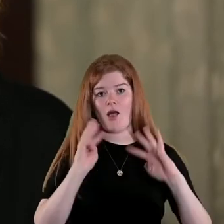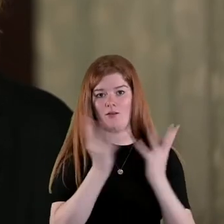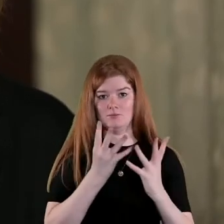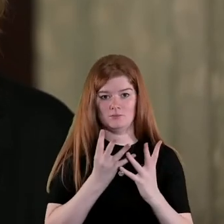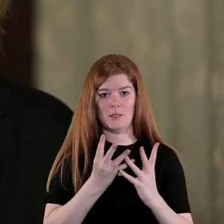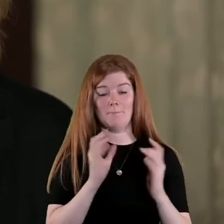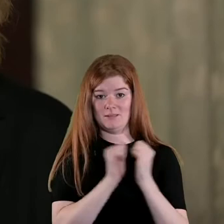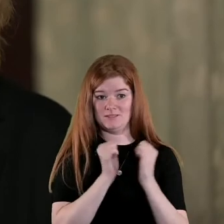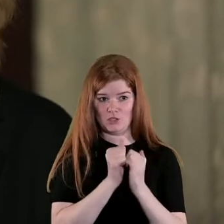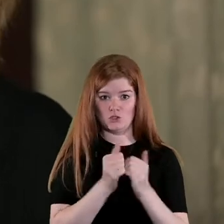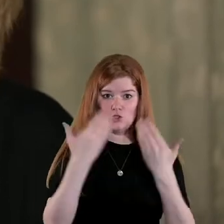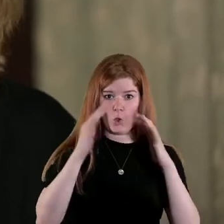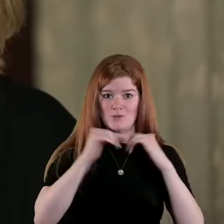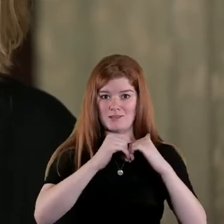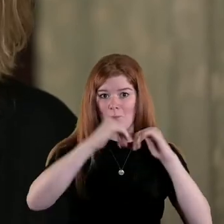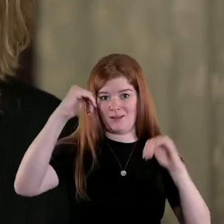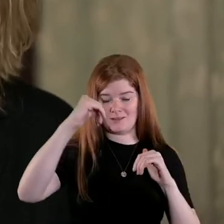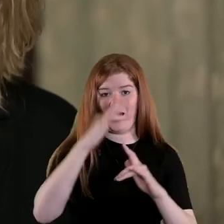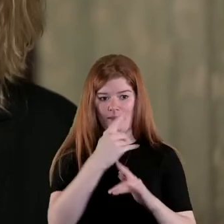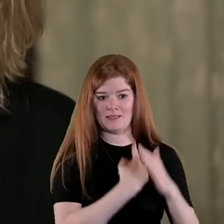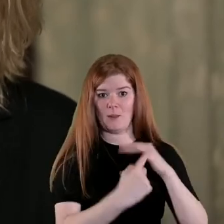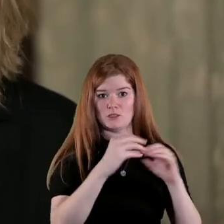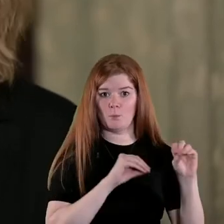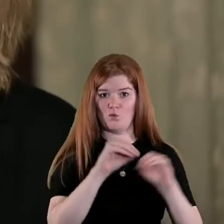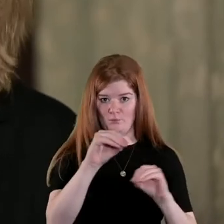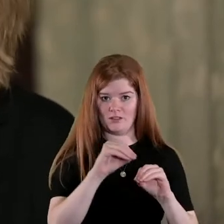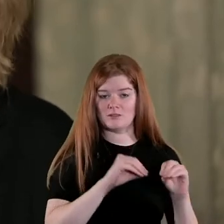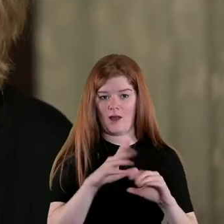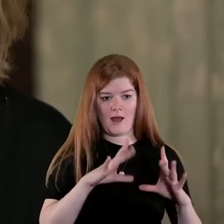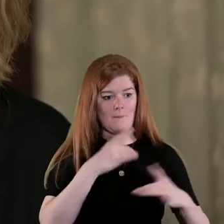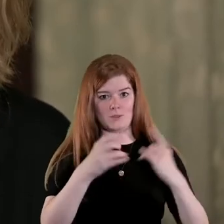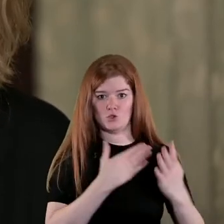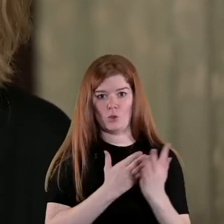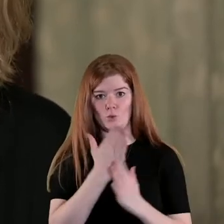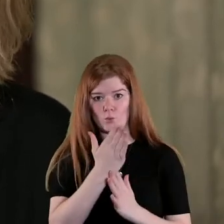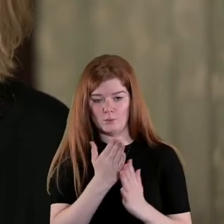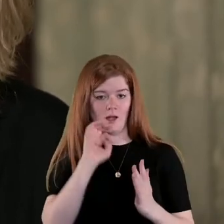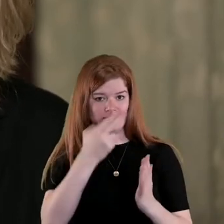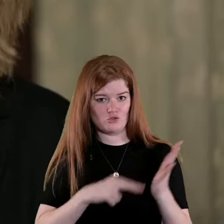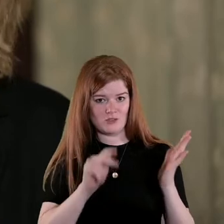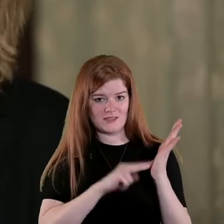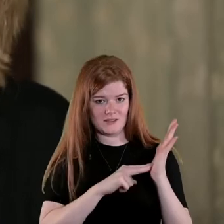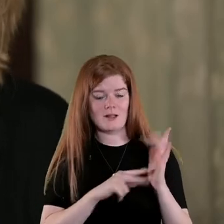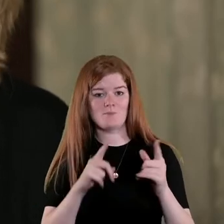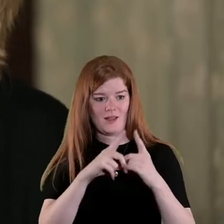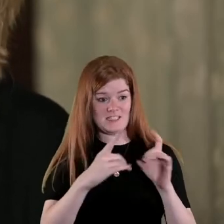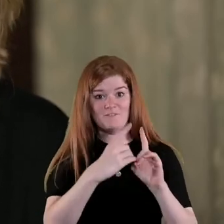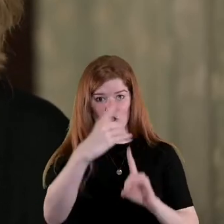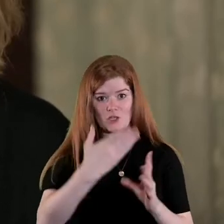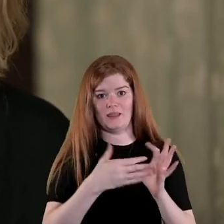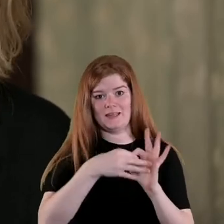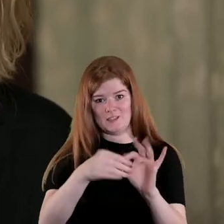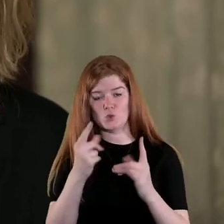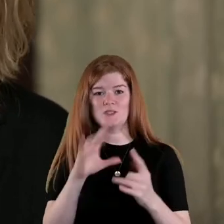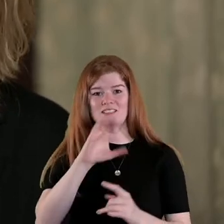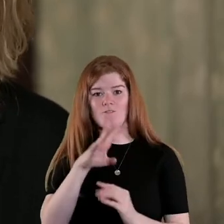that signaled the split in the independence movement that emerged over the terms of the treaty and the divisions that would lead to the